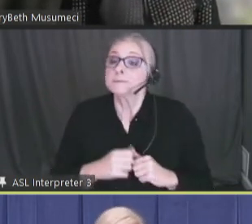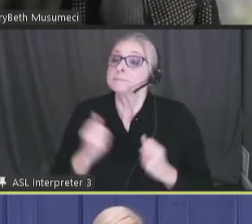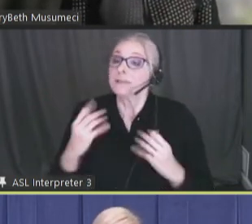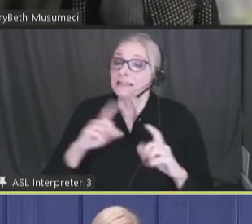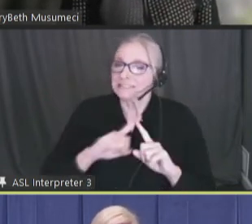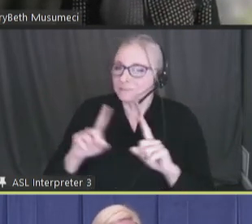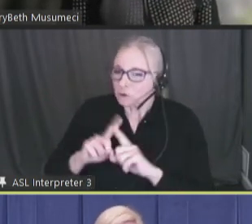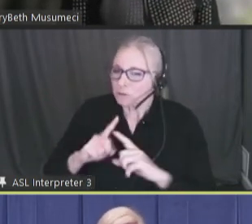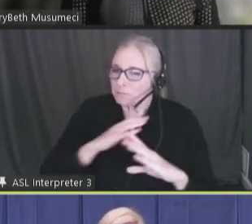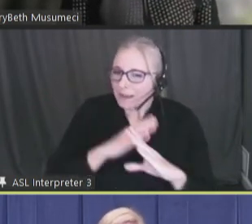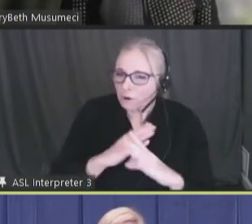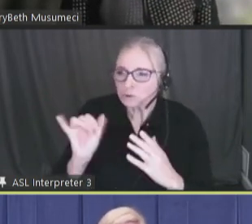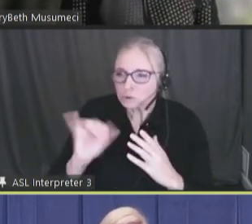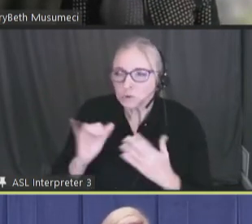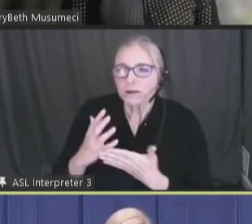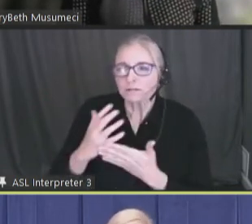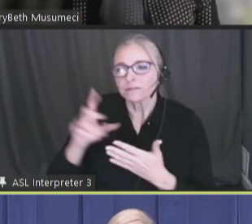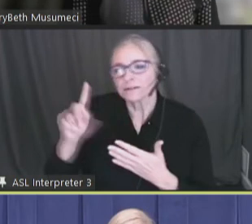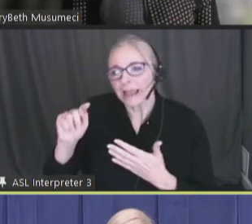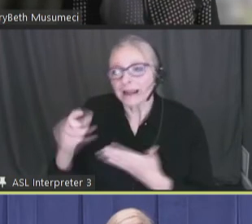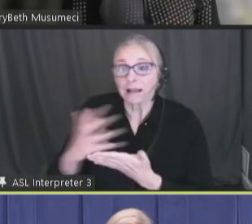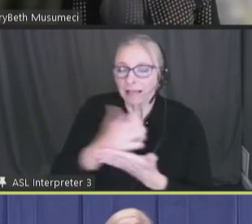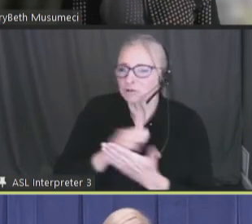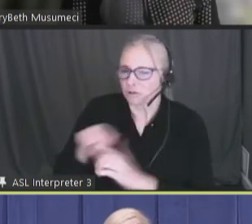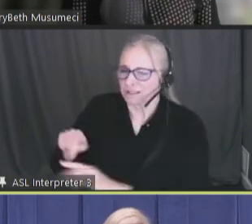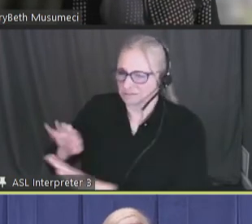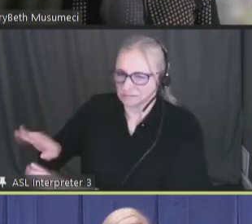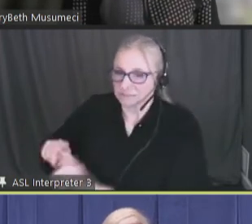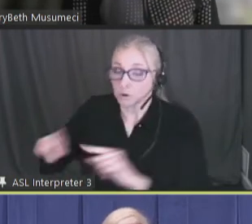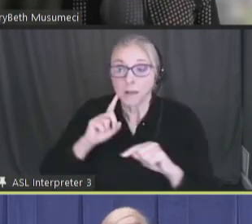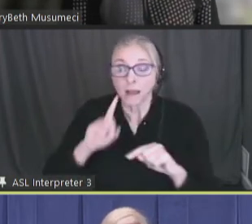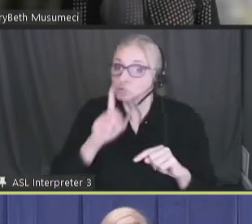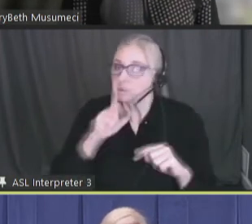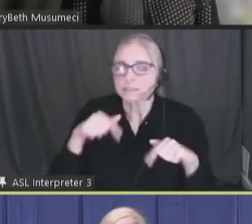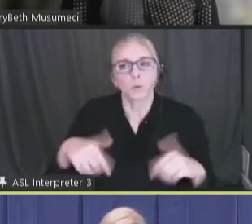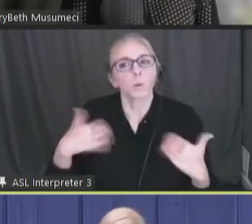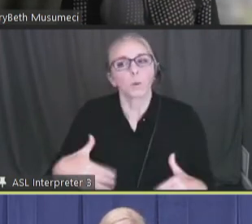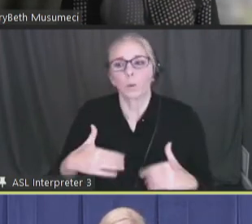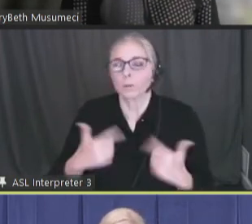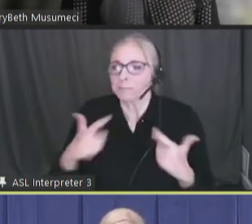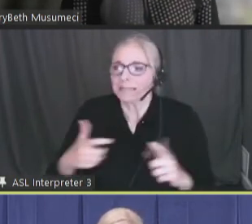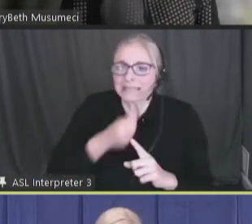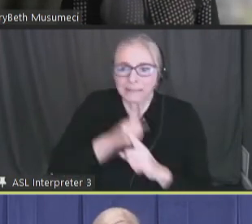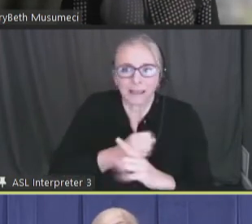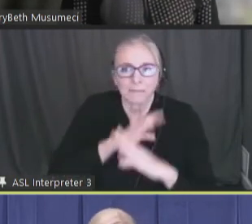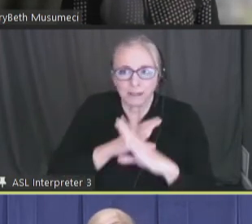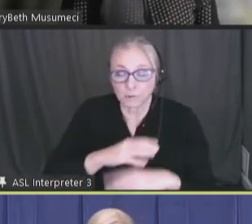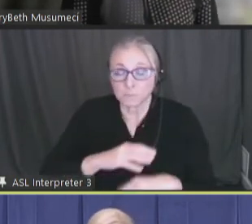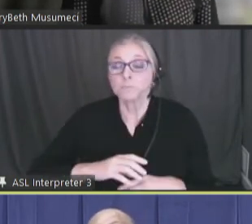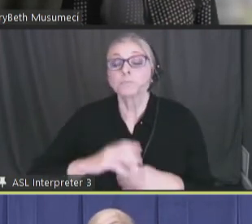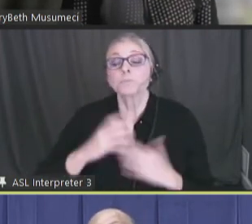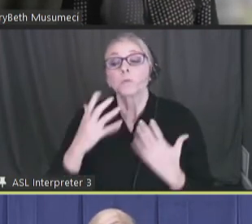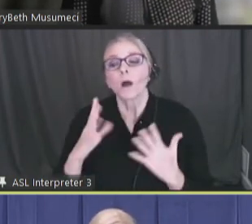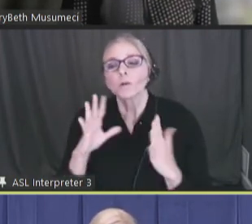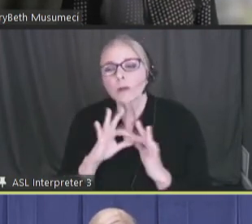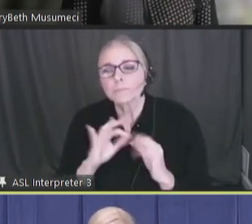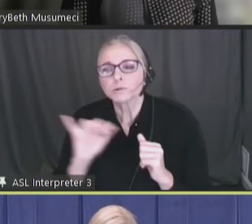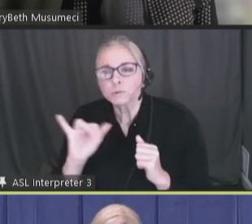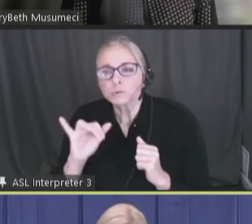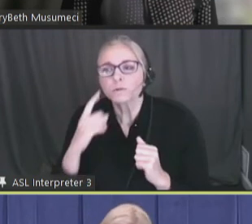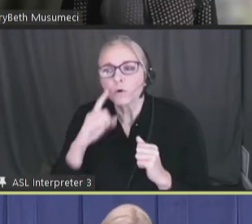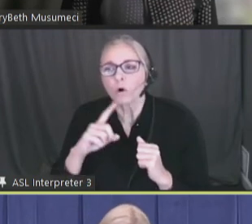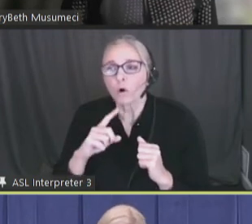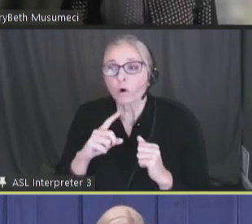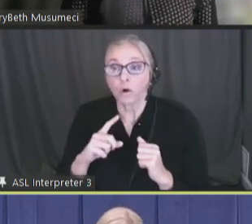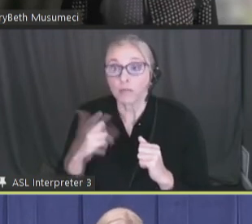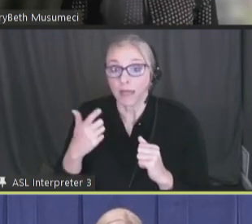barriers, bias and data collection, but that really has been a profound barrier. I also just want to make a quick comment on the great